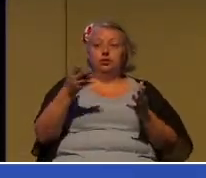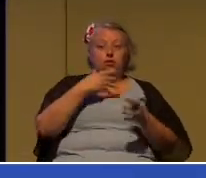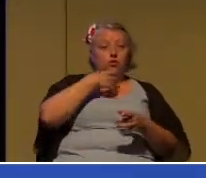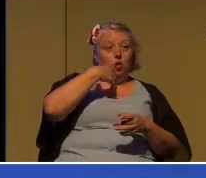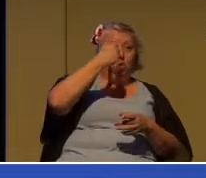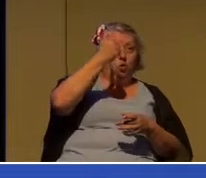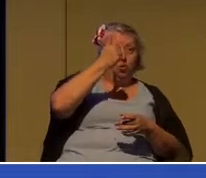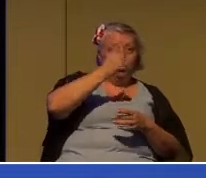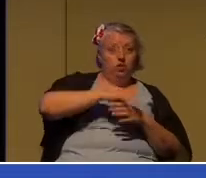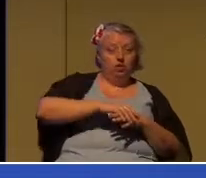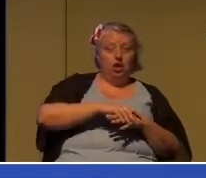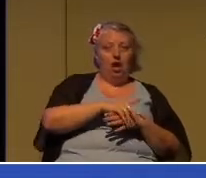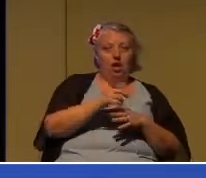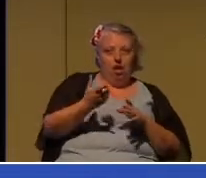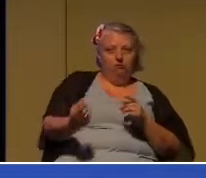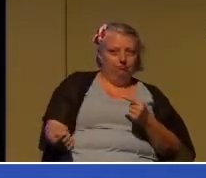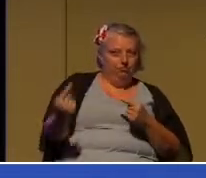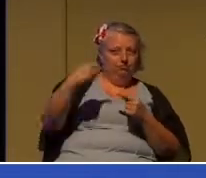listen to this and learn.